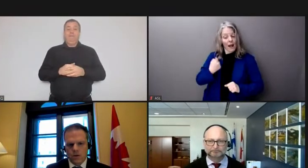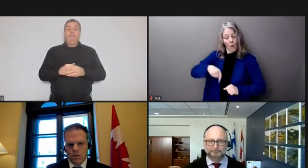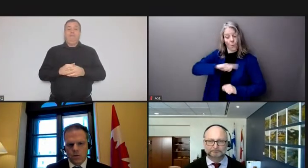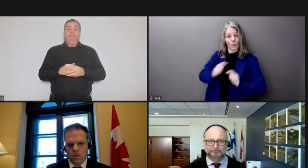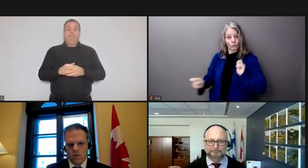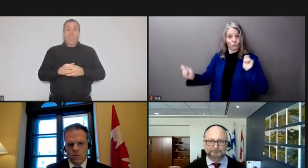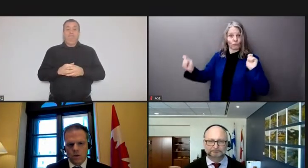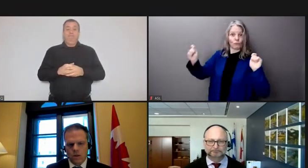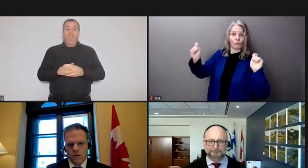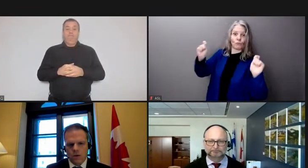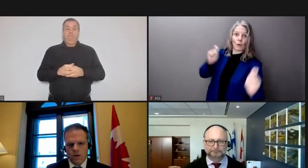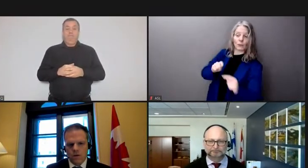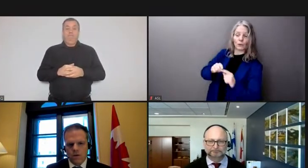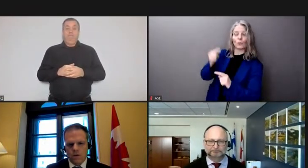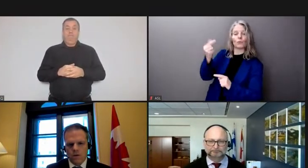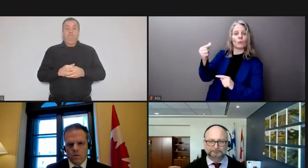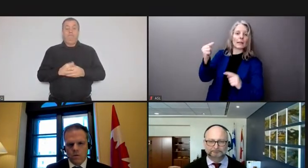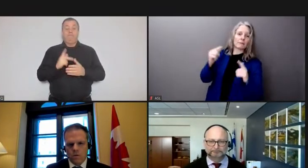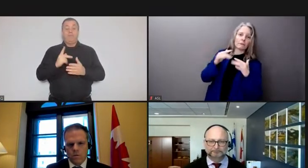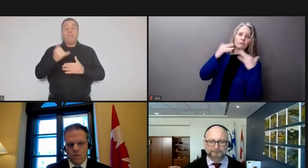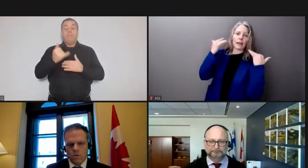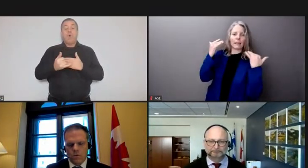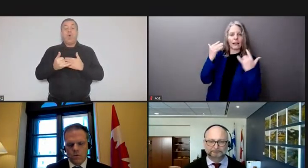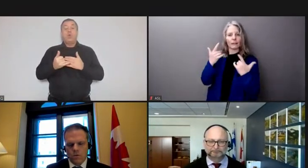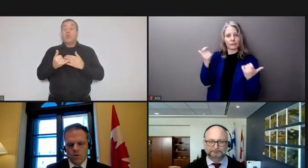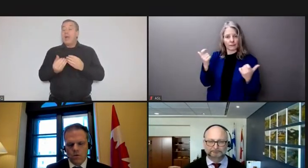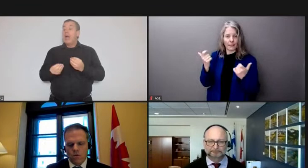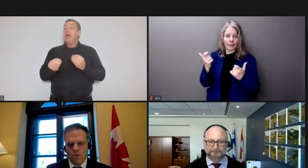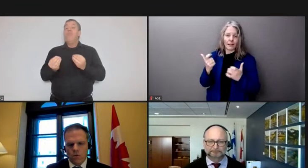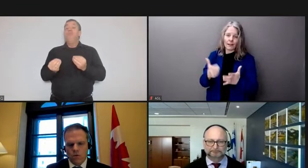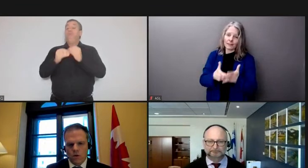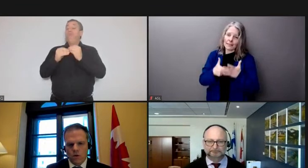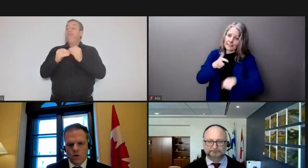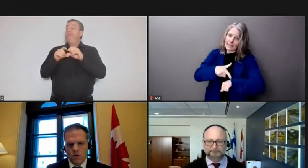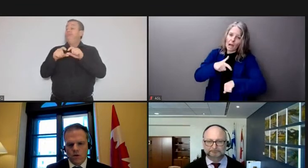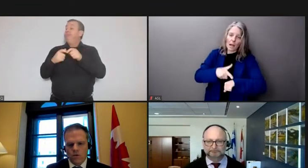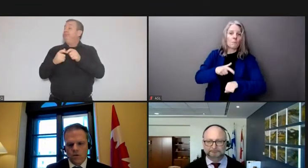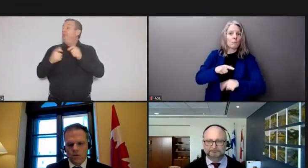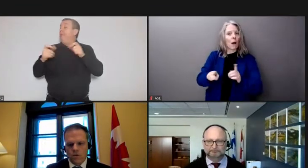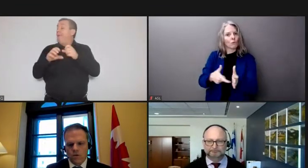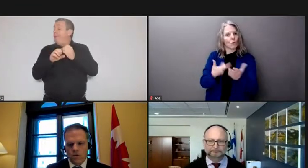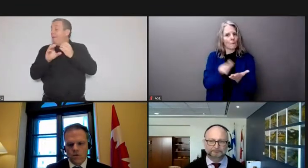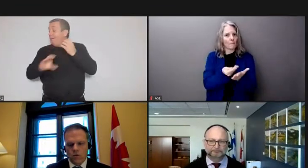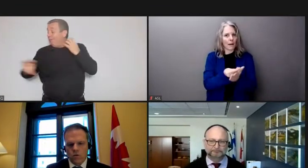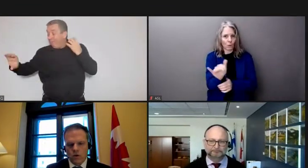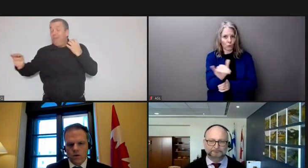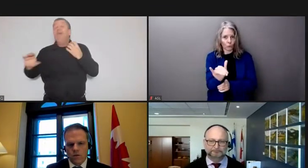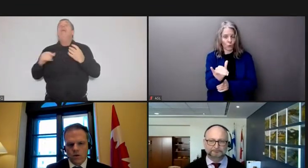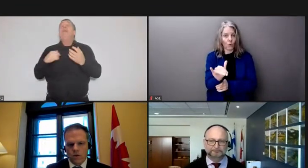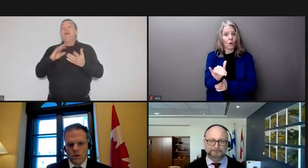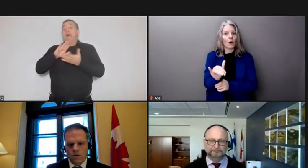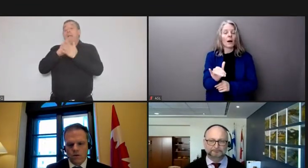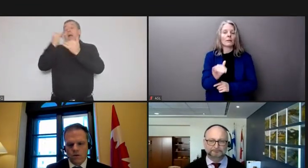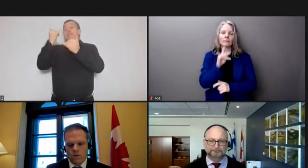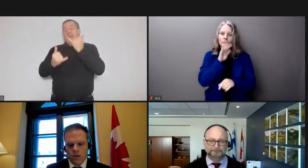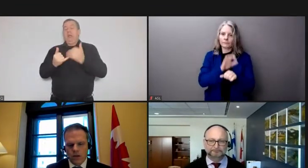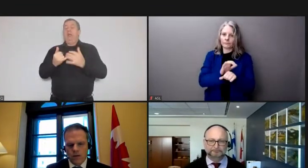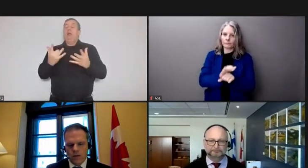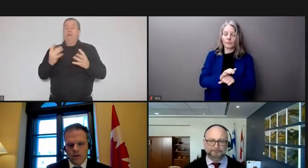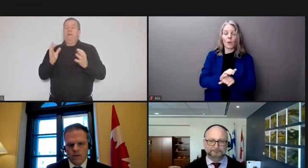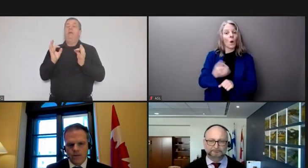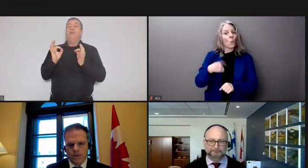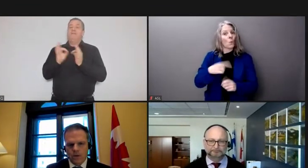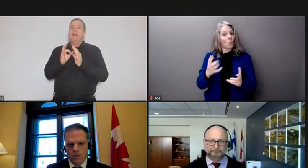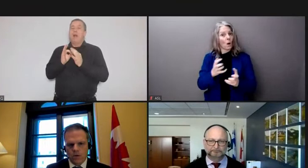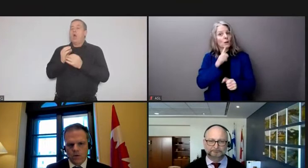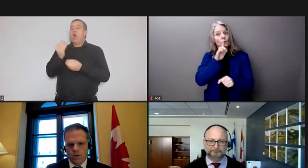mountain expansion will ensure canada receives fair market value for our resources that is not the case